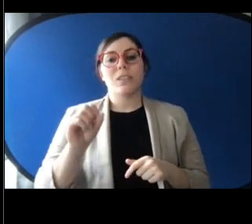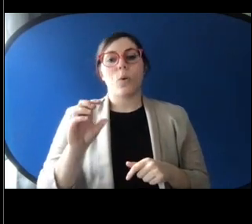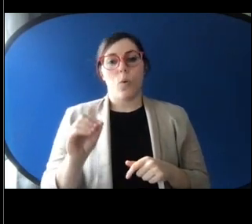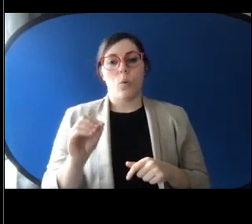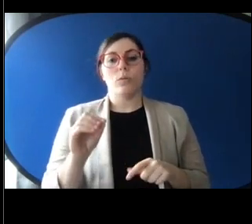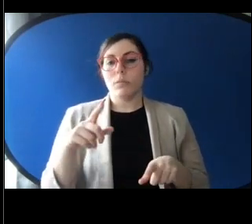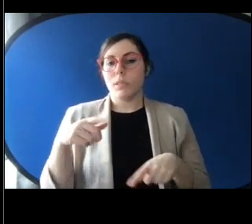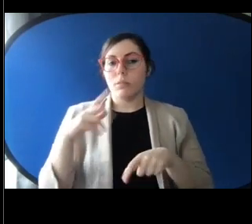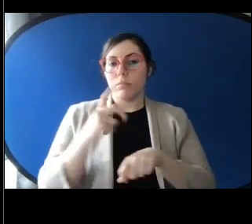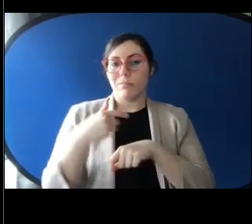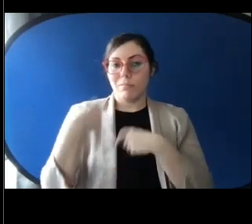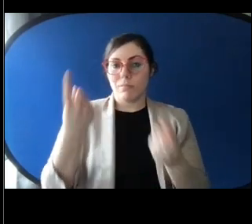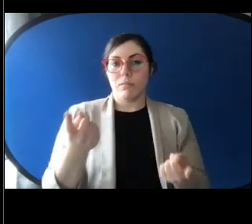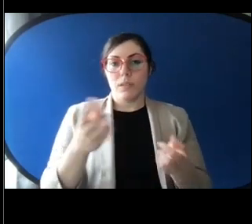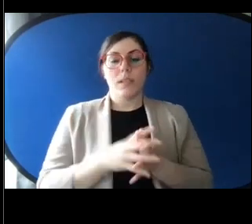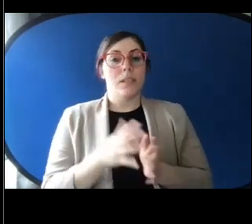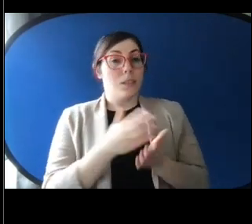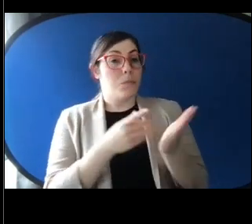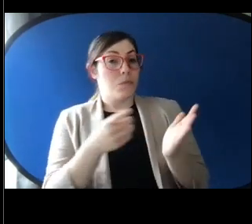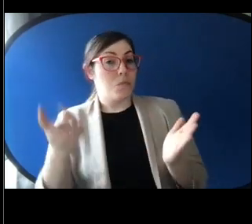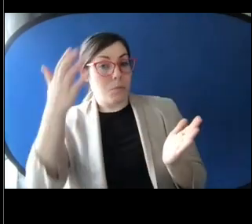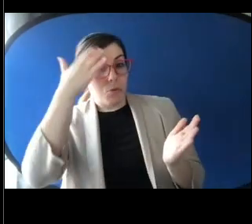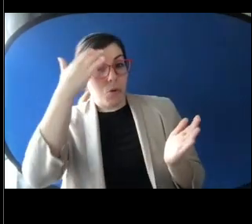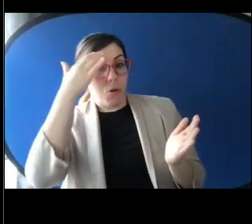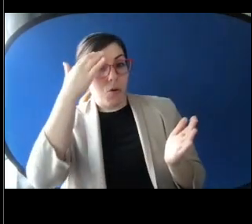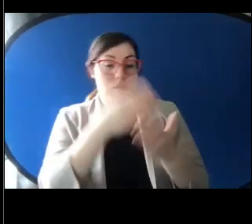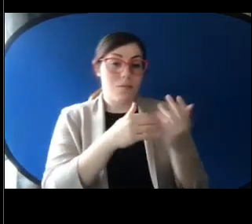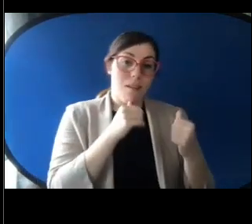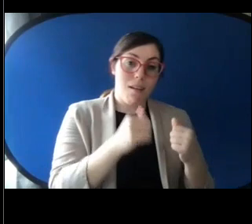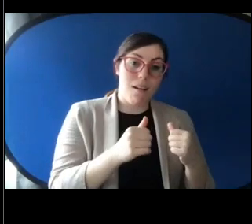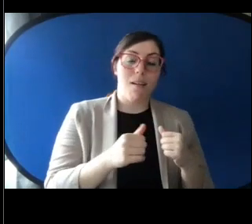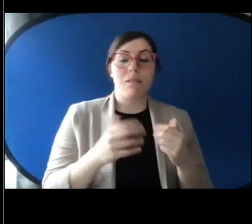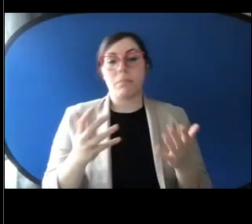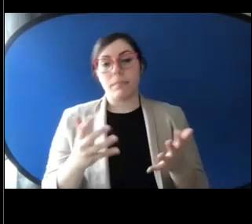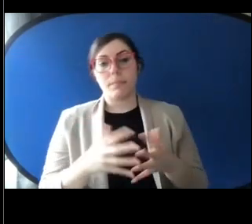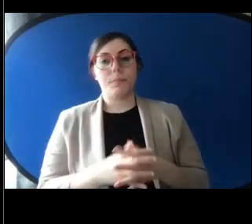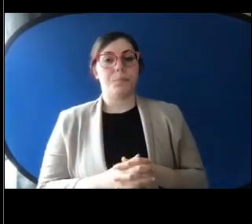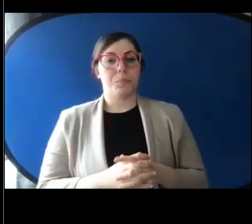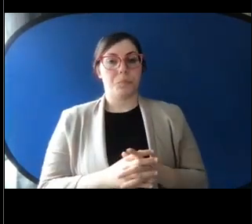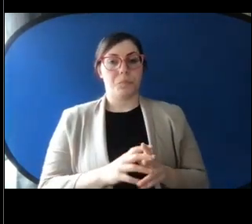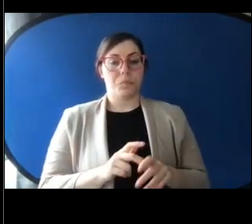knowledge about this. And the lawyers might actually have heard of this stuff before you get to them. Next.